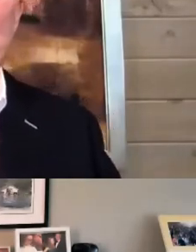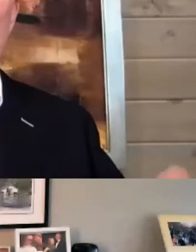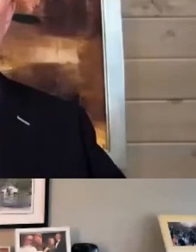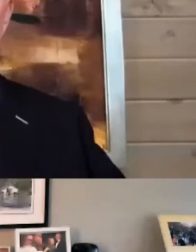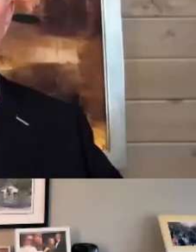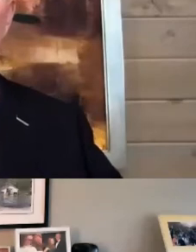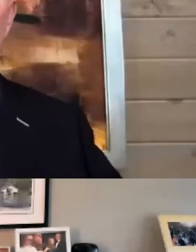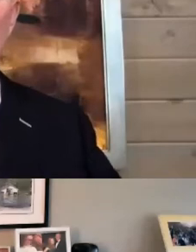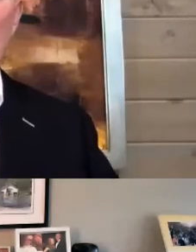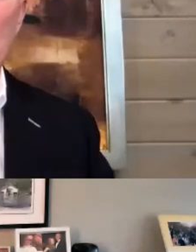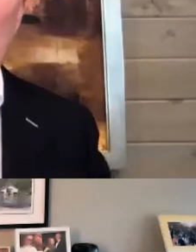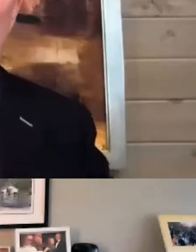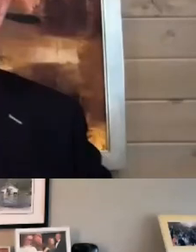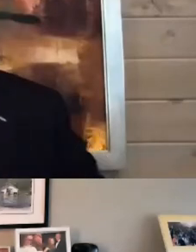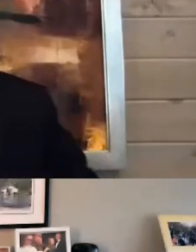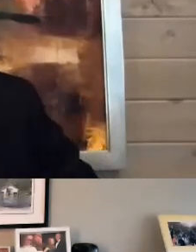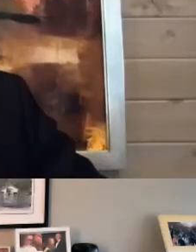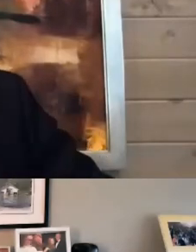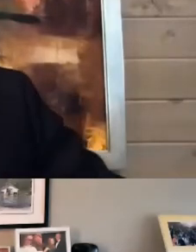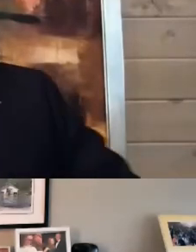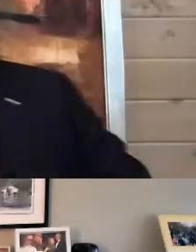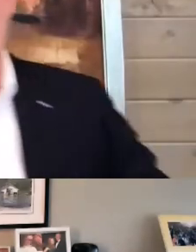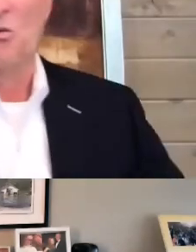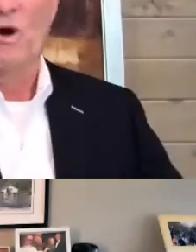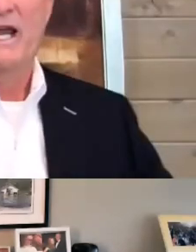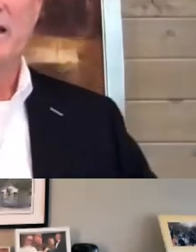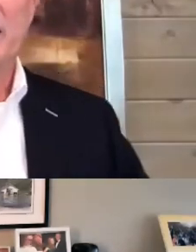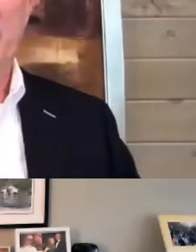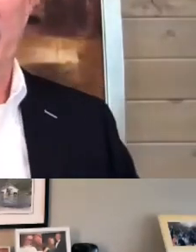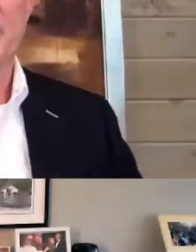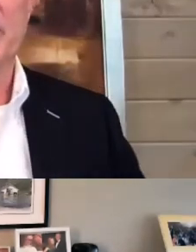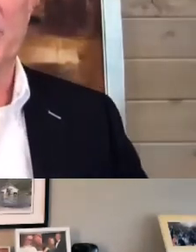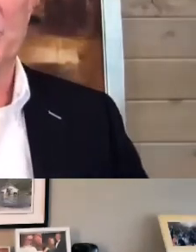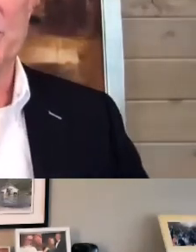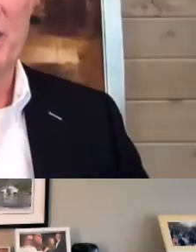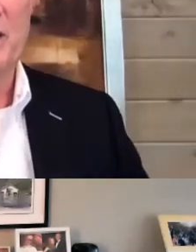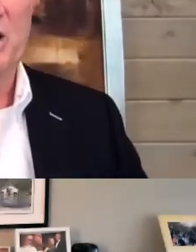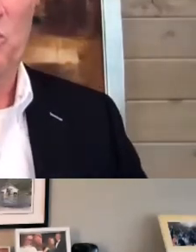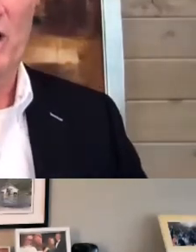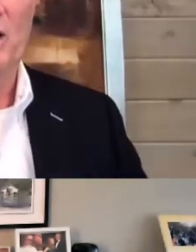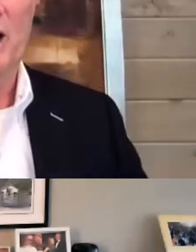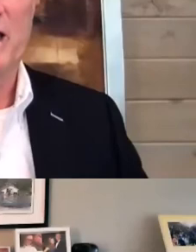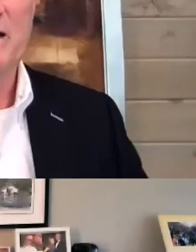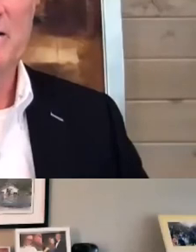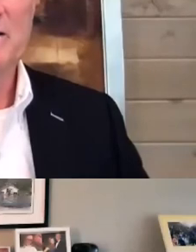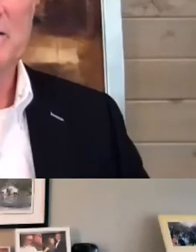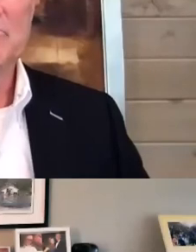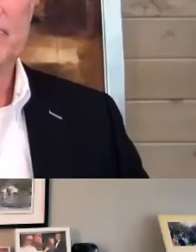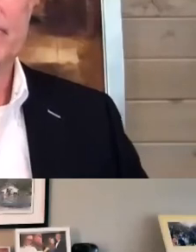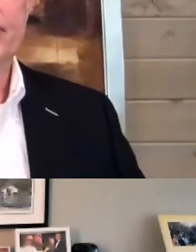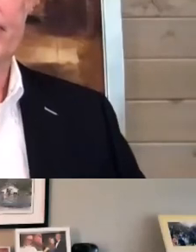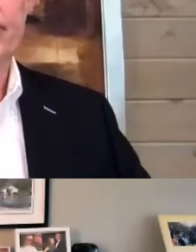that and being real really goes a long way. And there's nothing quite like,